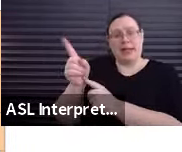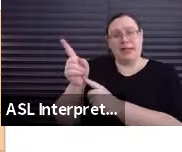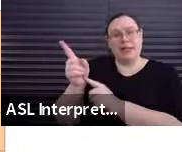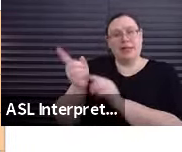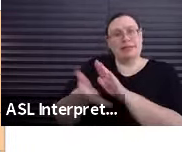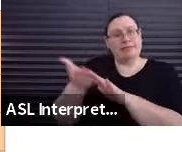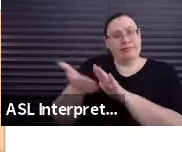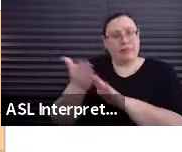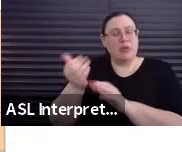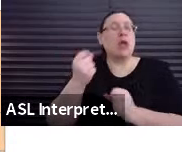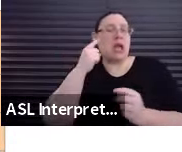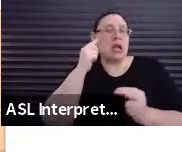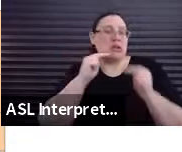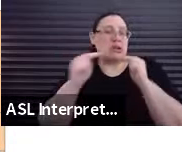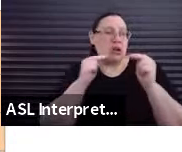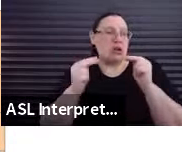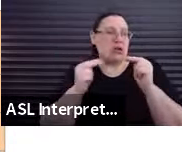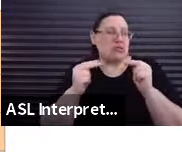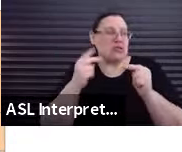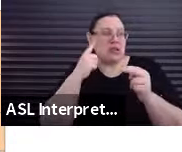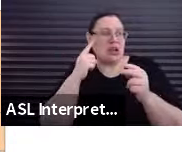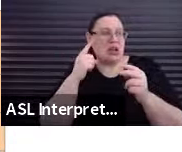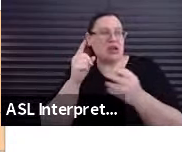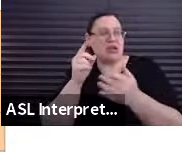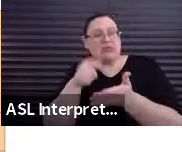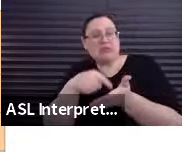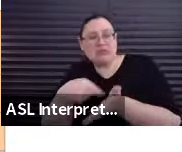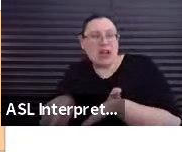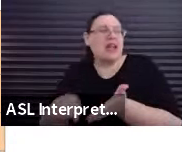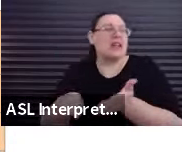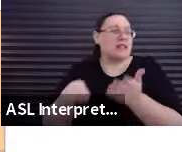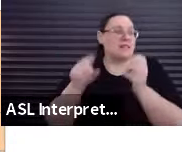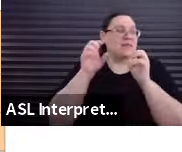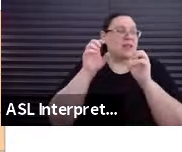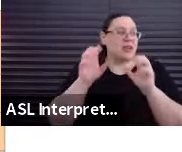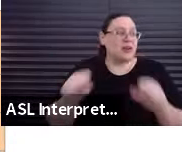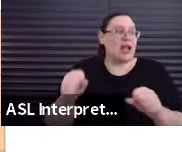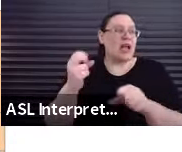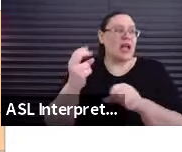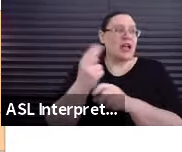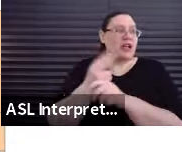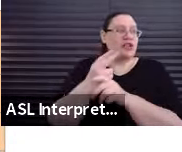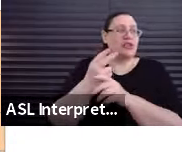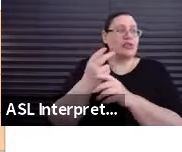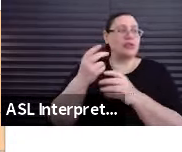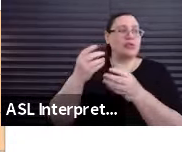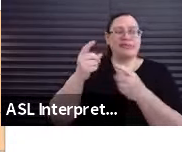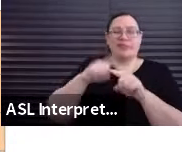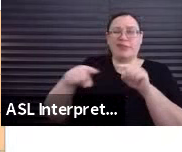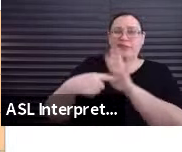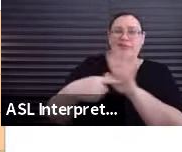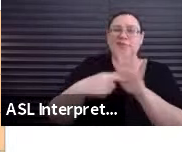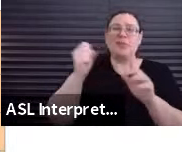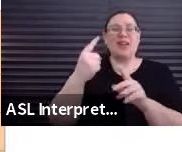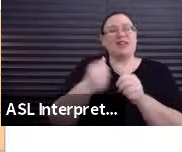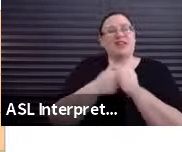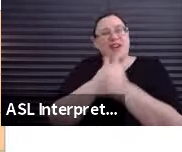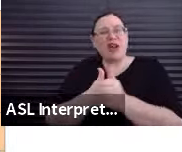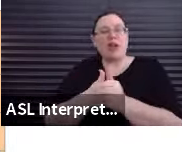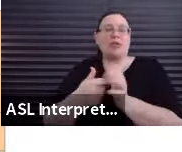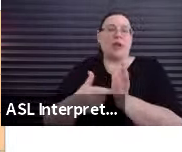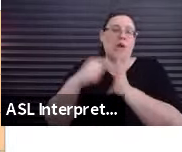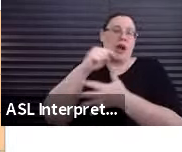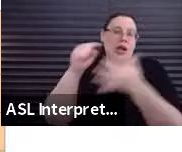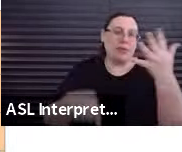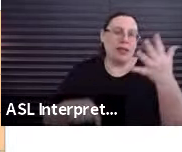negotiable. Nudity and simulated sex is permitted, but of course you have to follow all of the protocols around filming nudity and